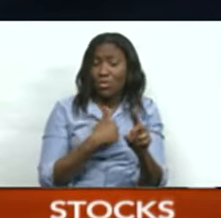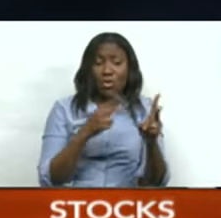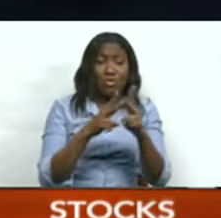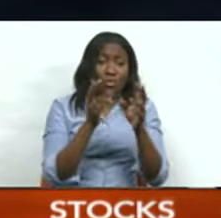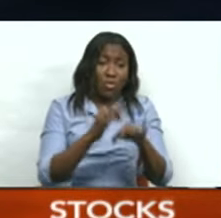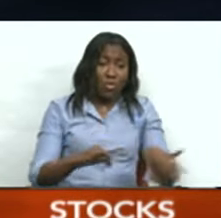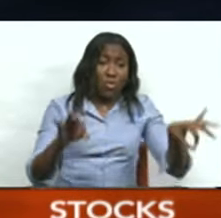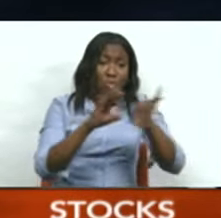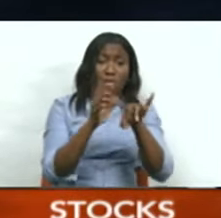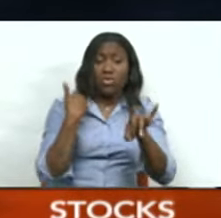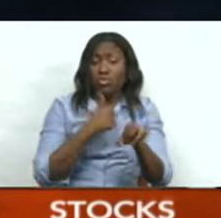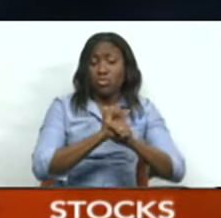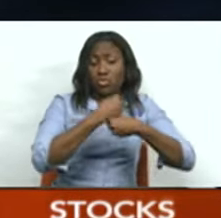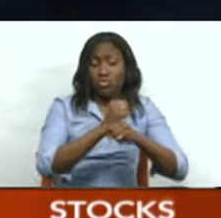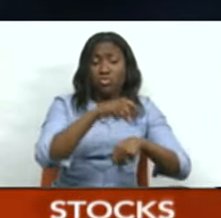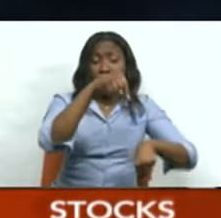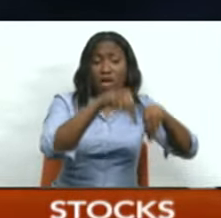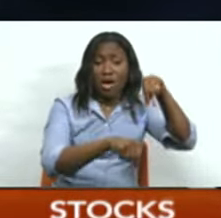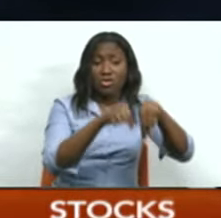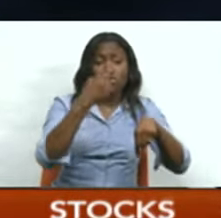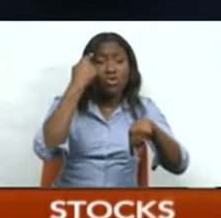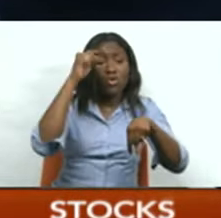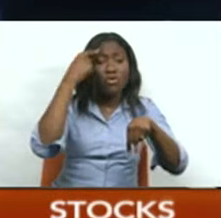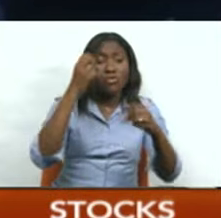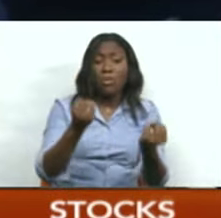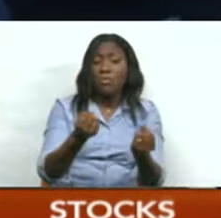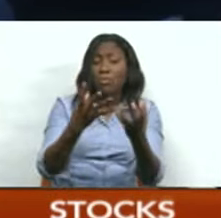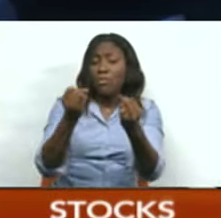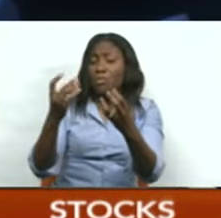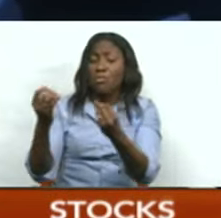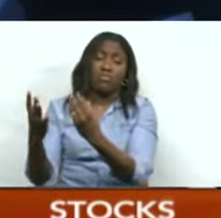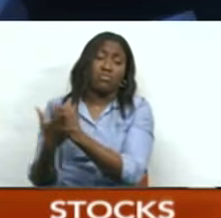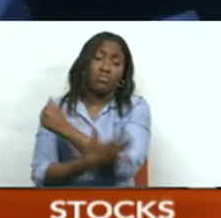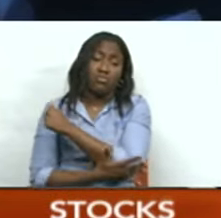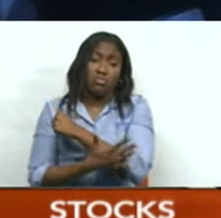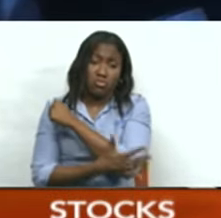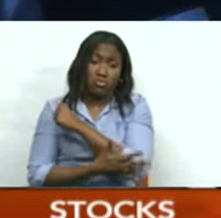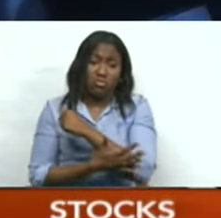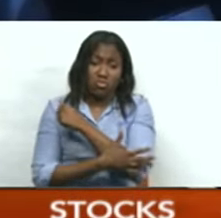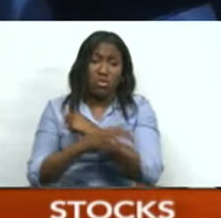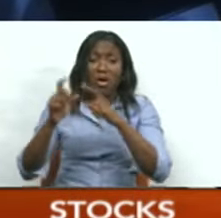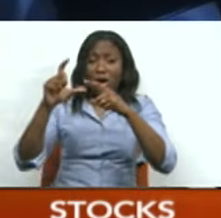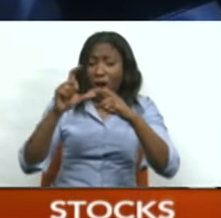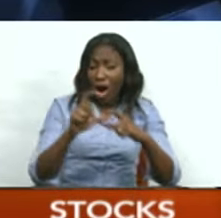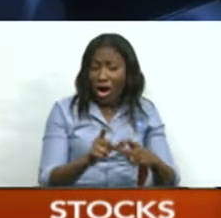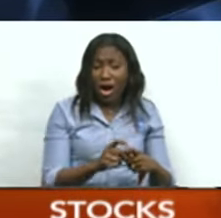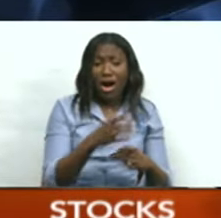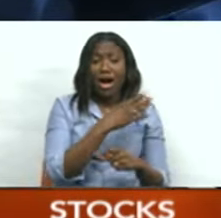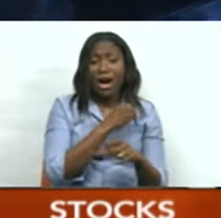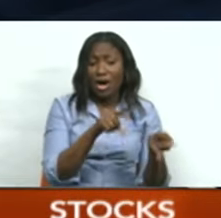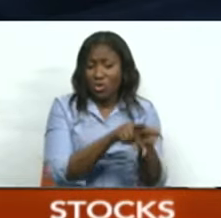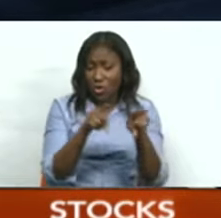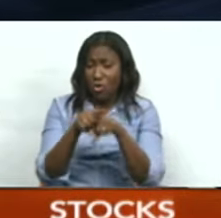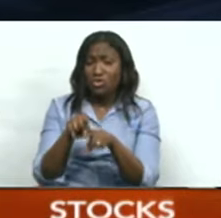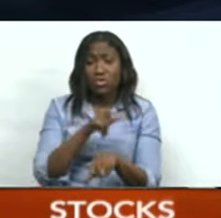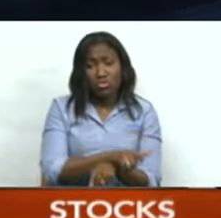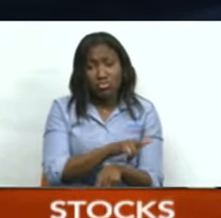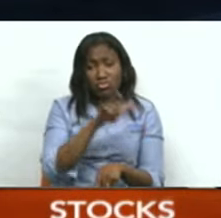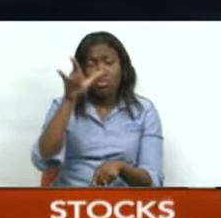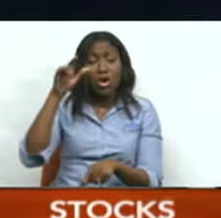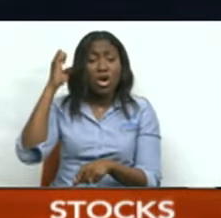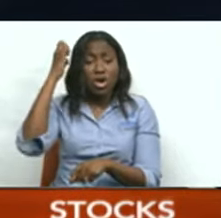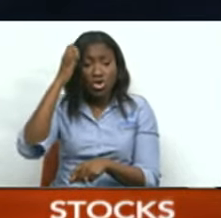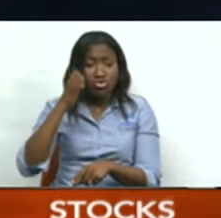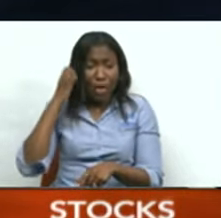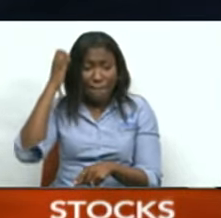a vital role in providing energy security, not only for Latin America and the CAICOM region, but also as far away as Europe.